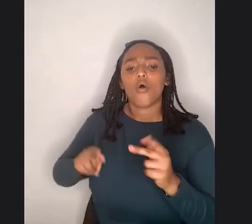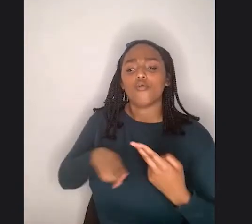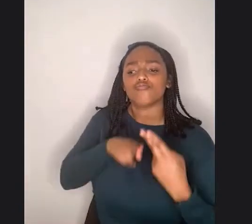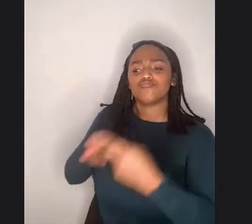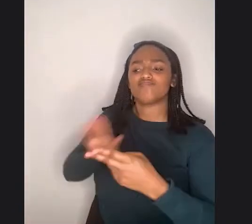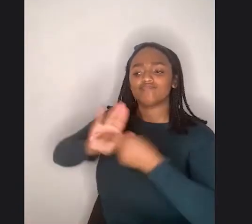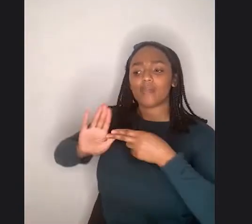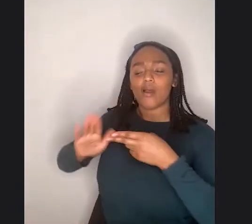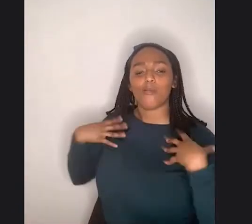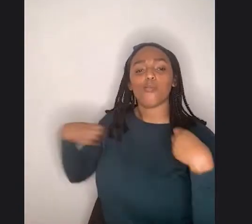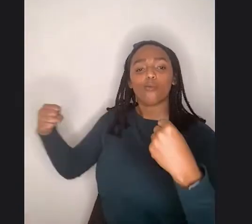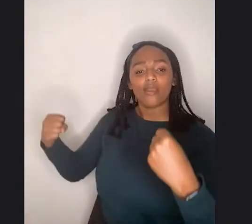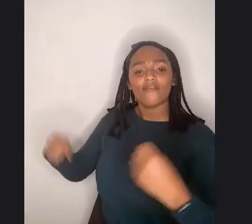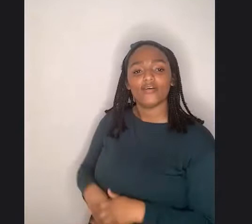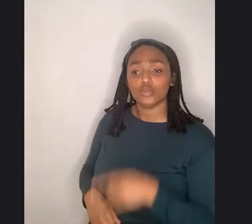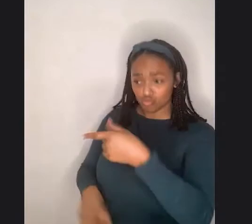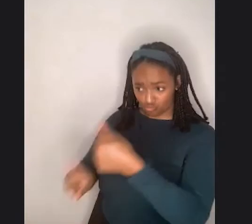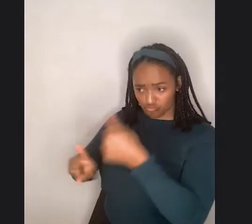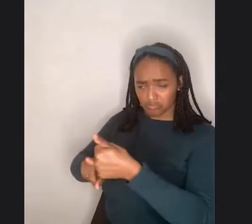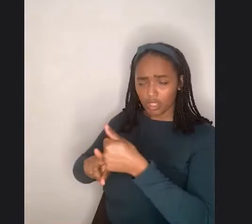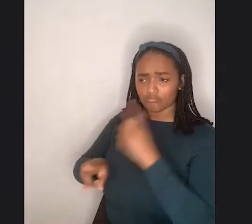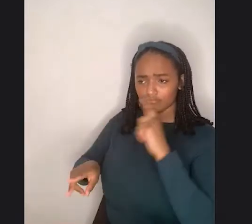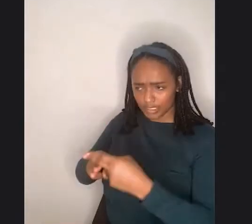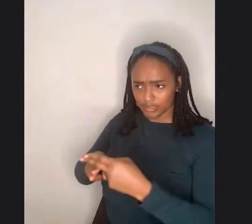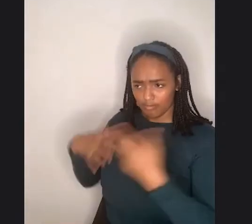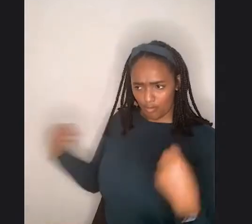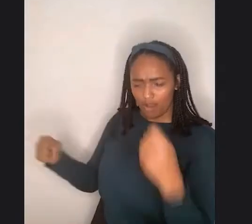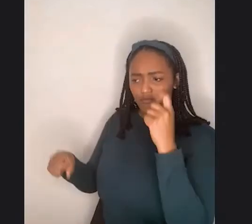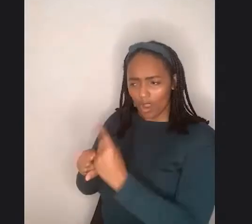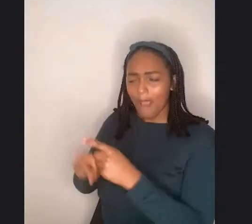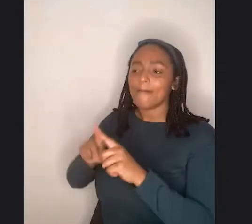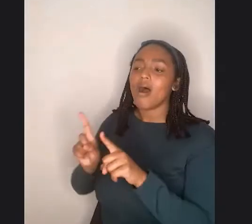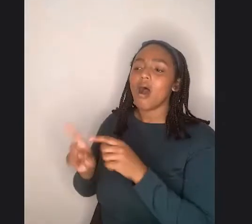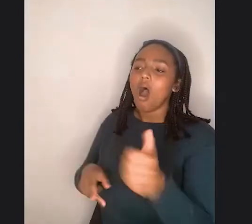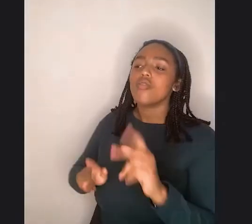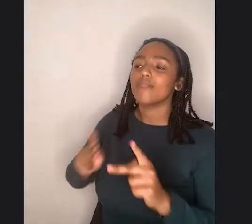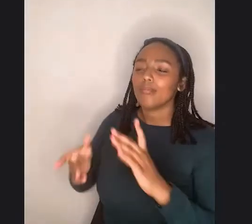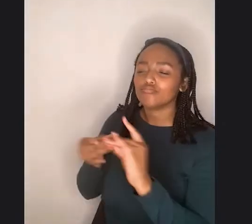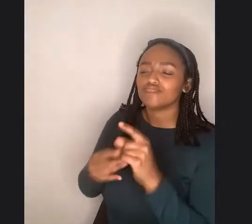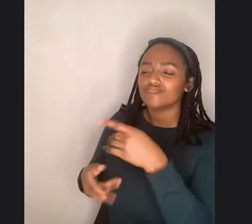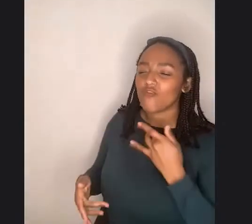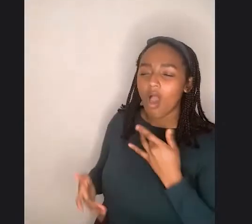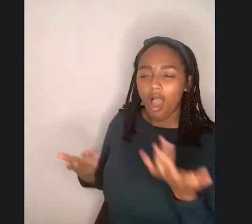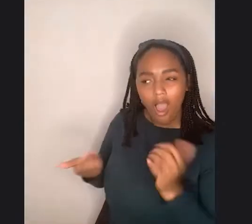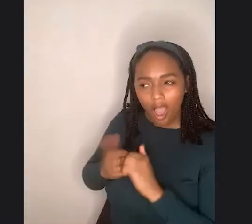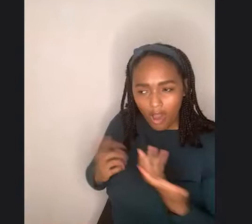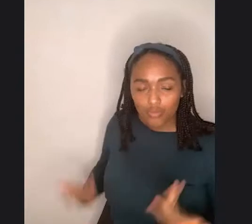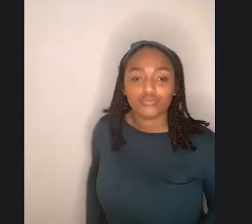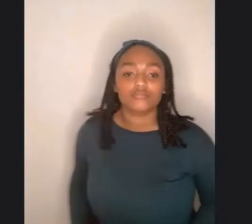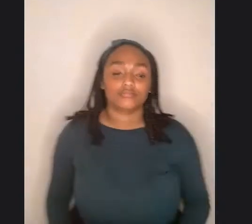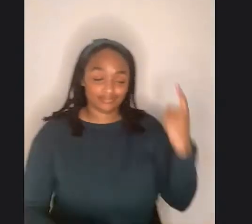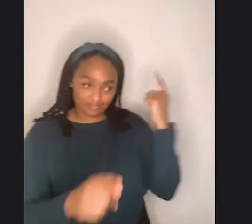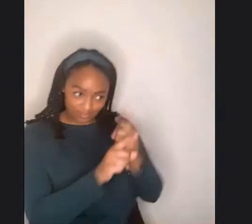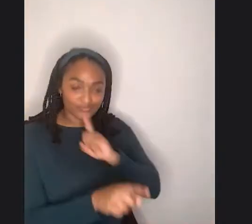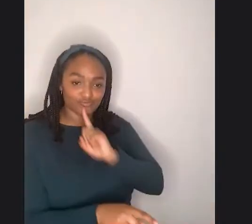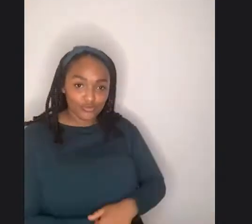to call yourself brave for making the choice than it is when other people say that. That's true. Um, and, uh, I always